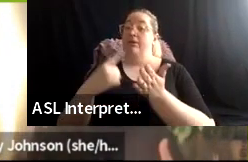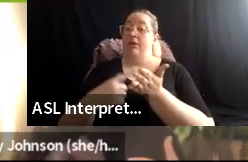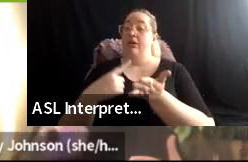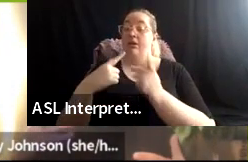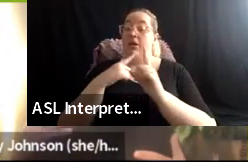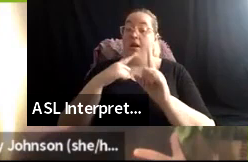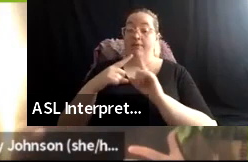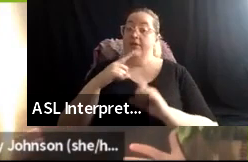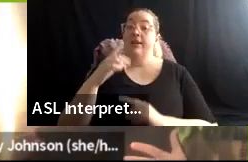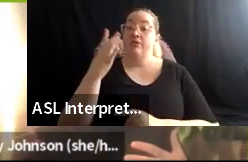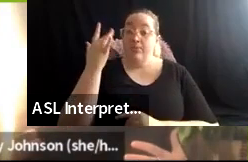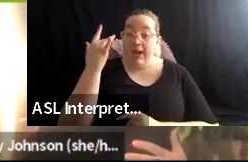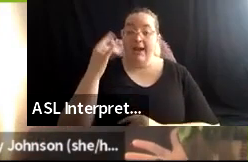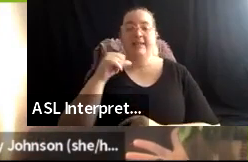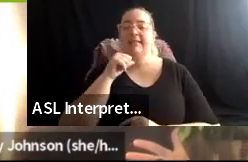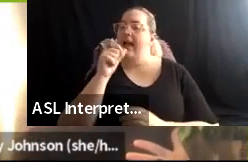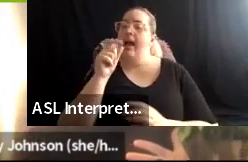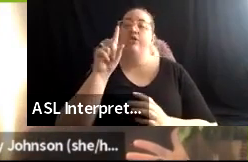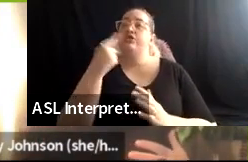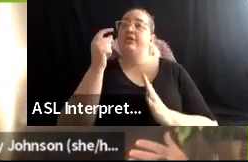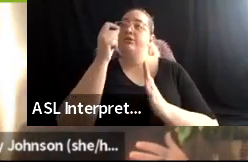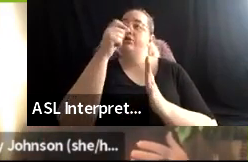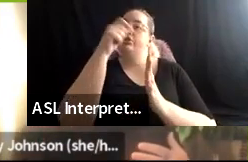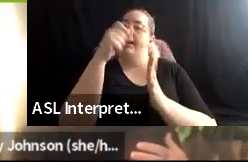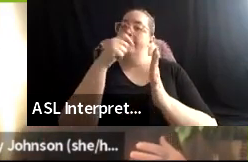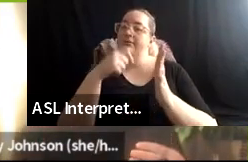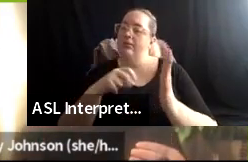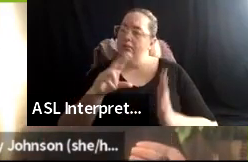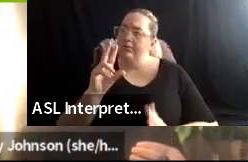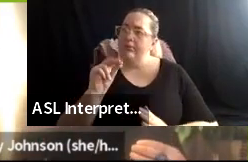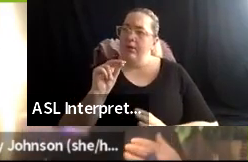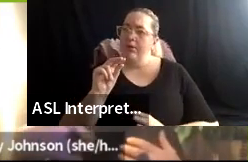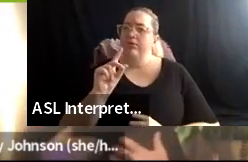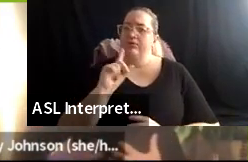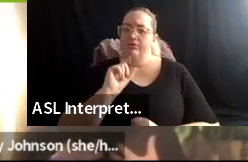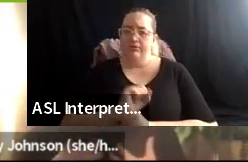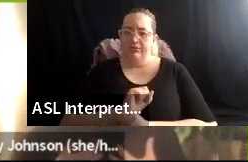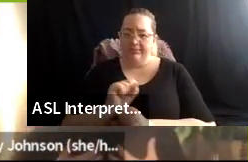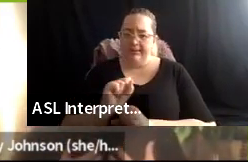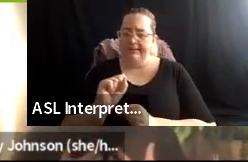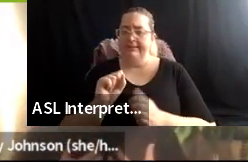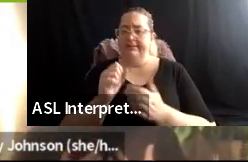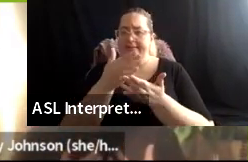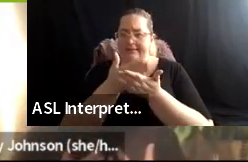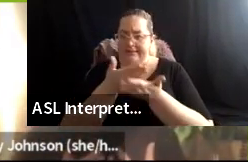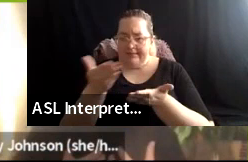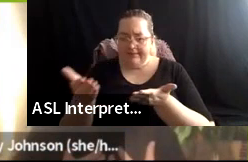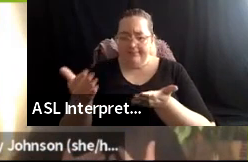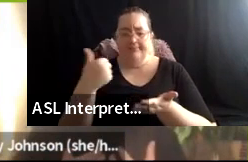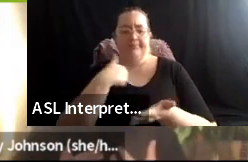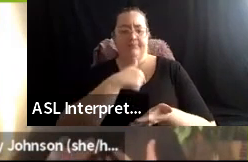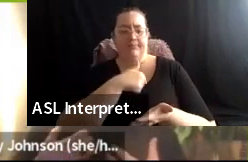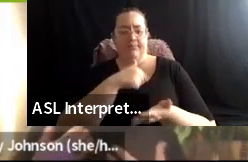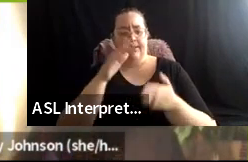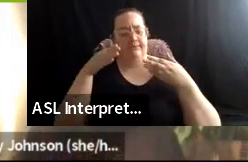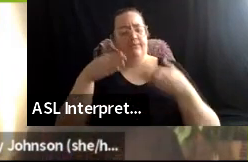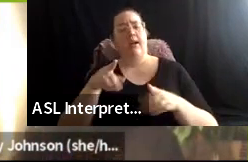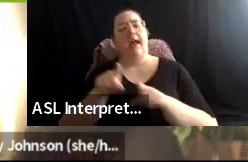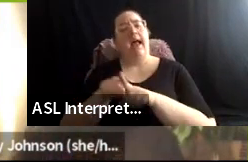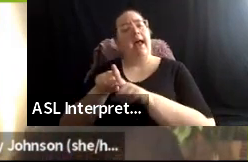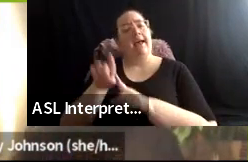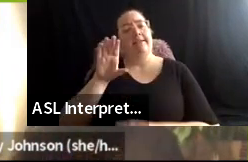through, but these are items and, um, focuses that, that we as catalyst, um,